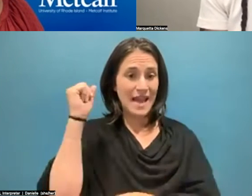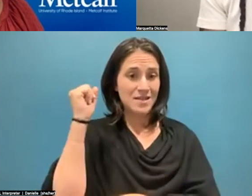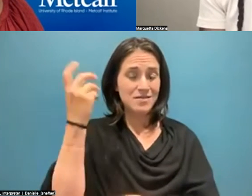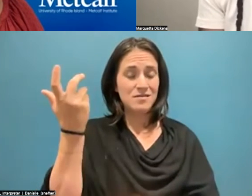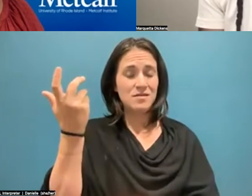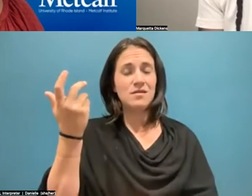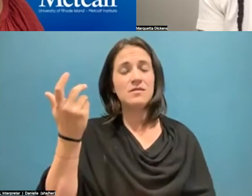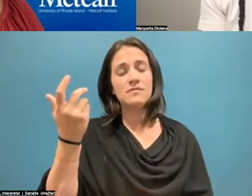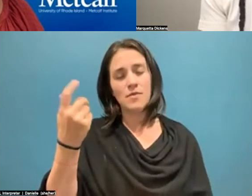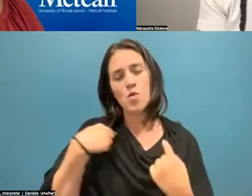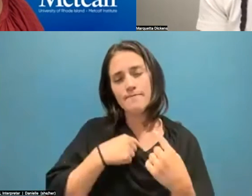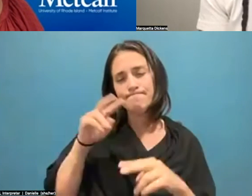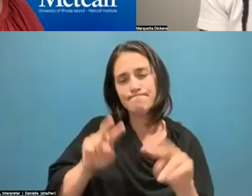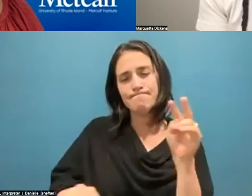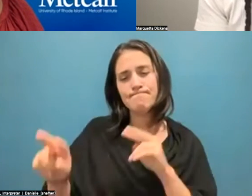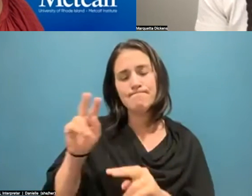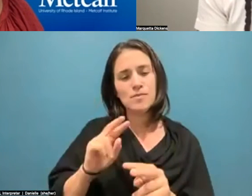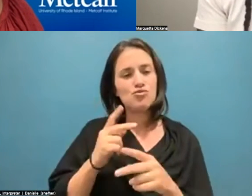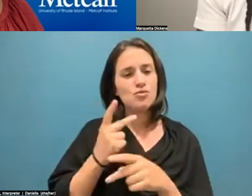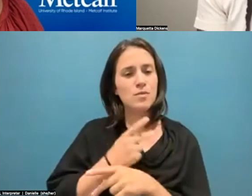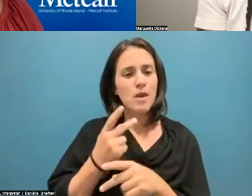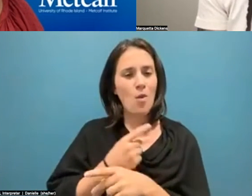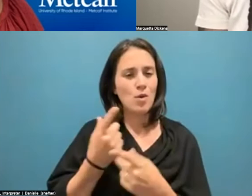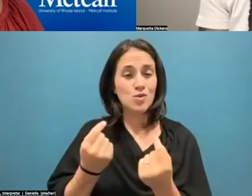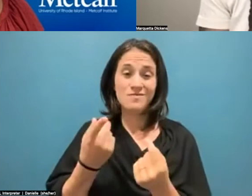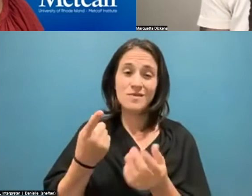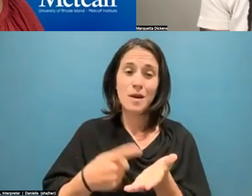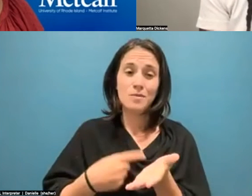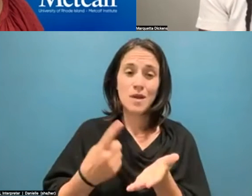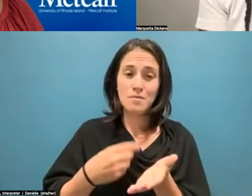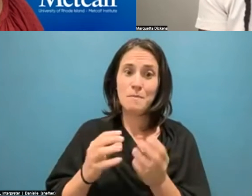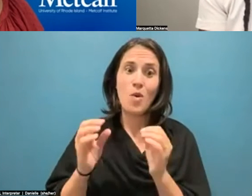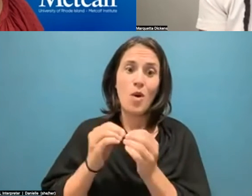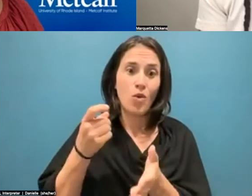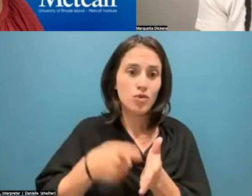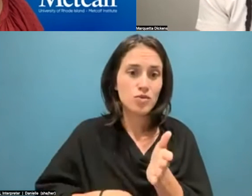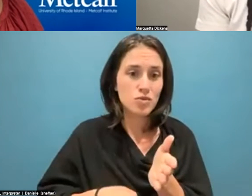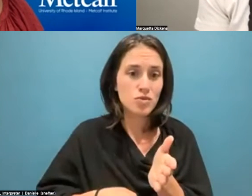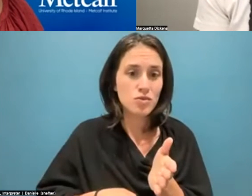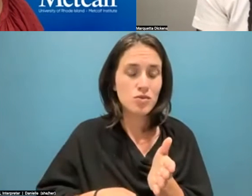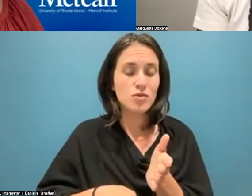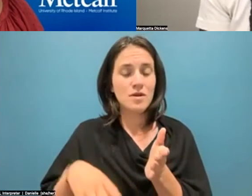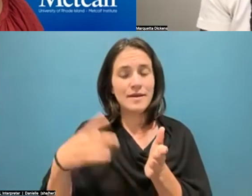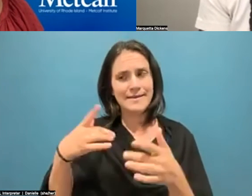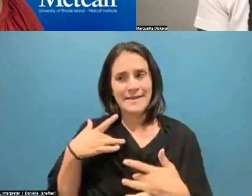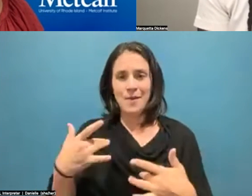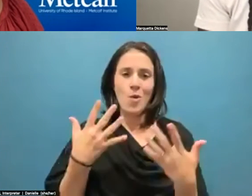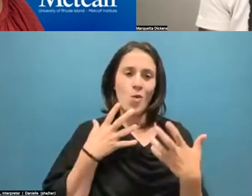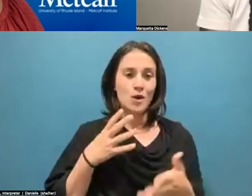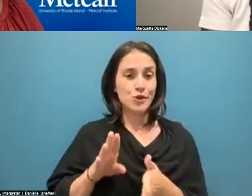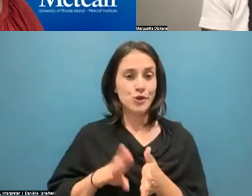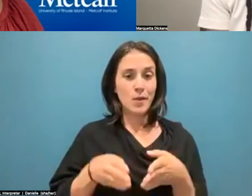because they're a little bit more costly because, you know, typically you take the cheap solutions like an earth levy,